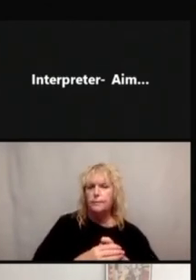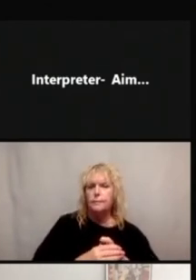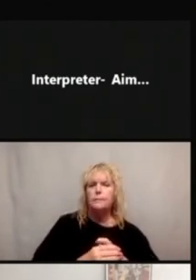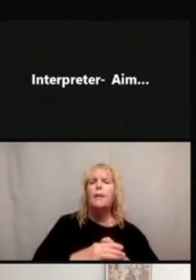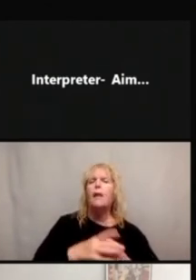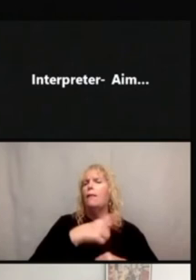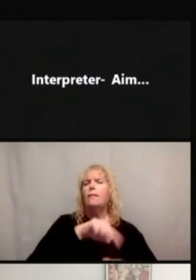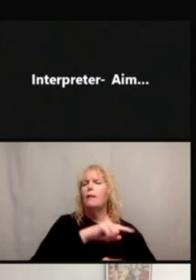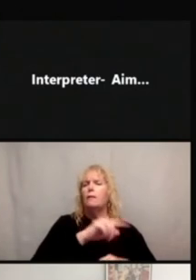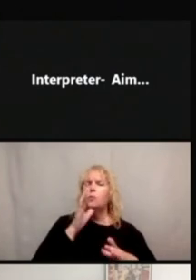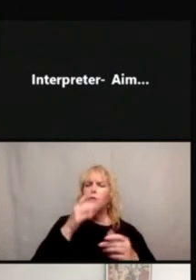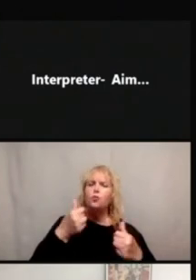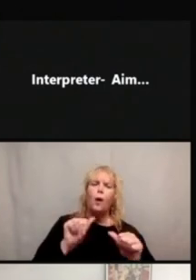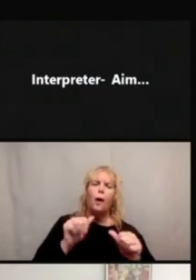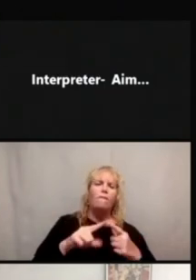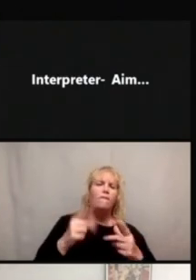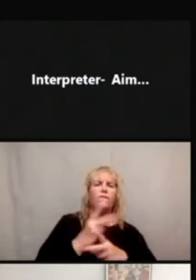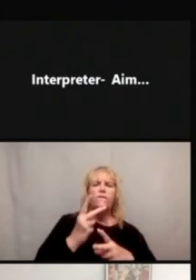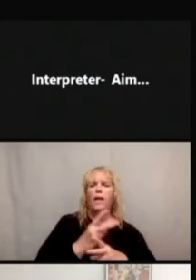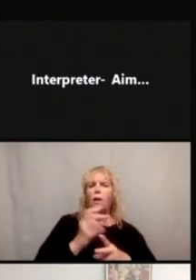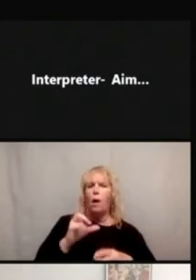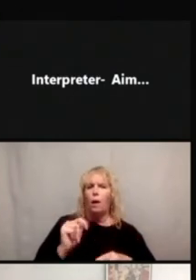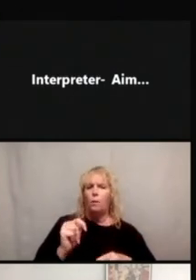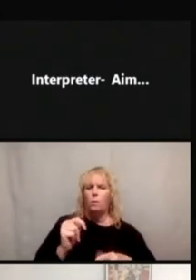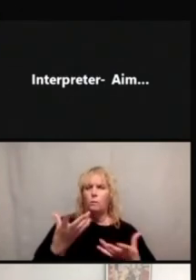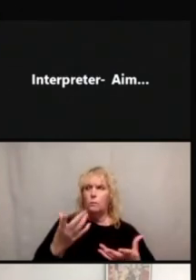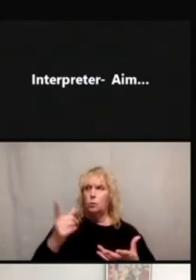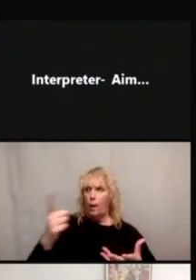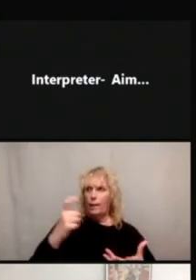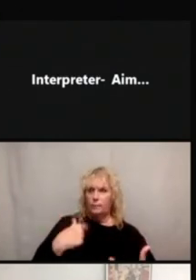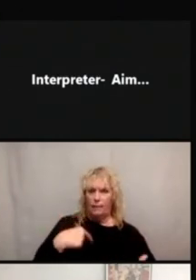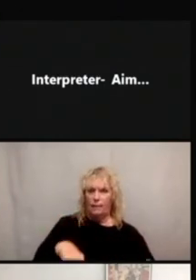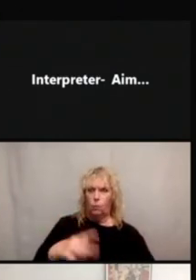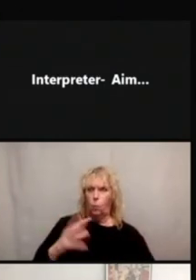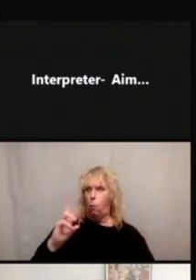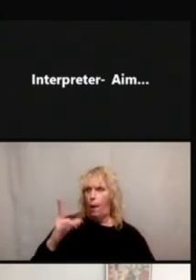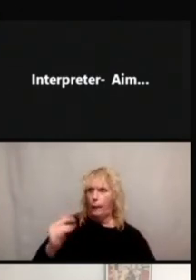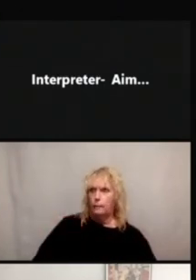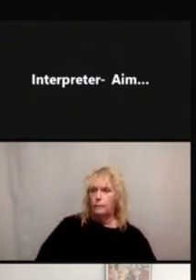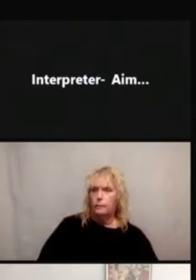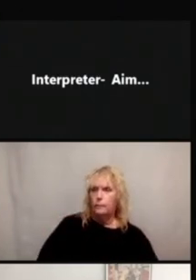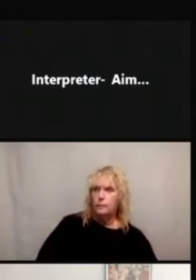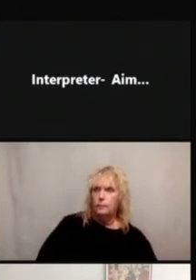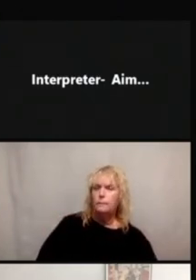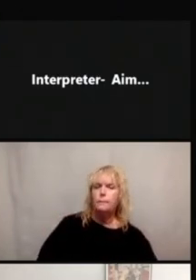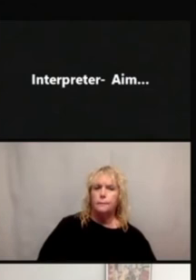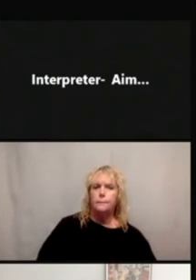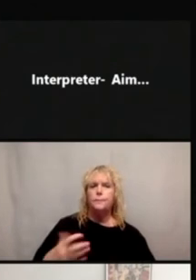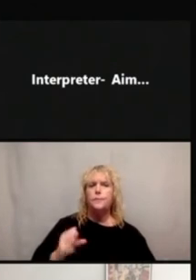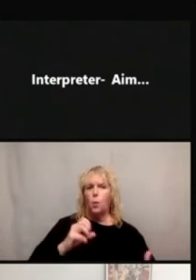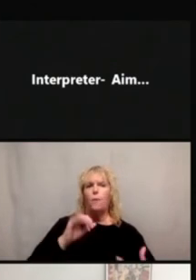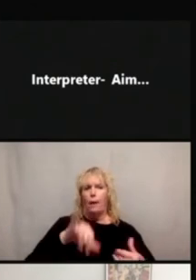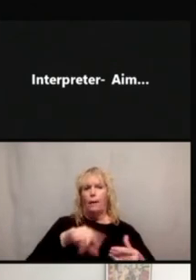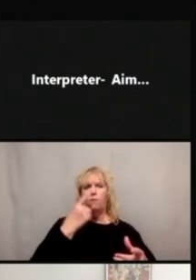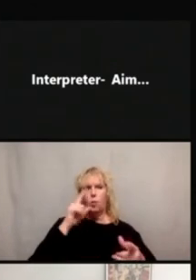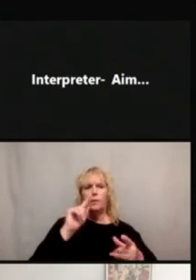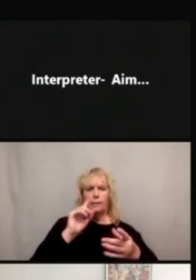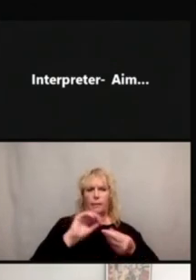why you're asking me this. So that was the interpretation for number two.